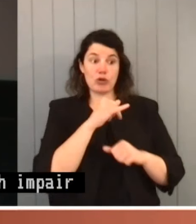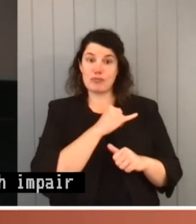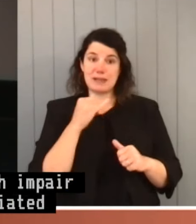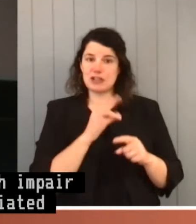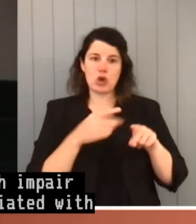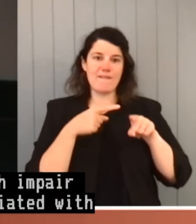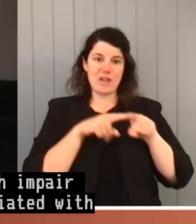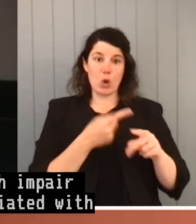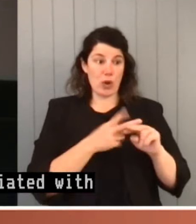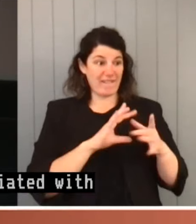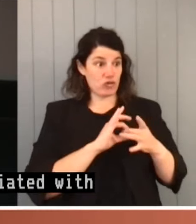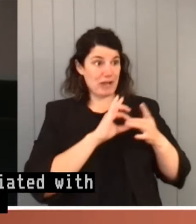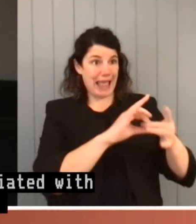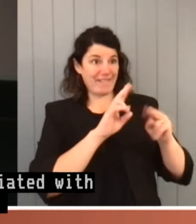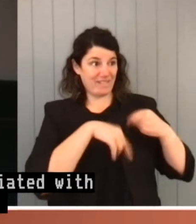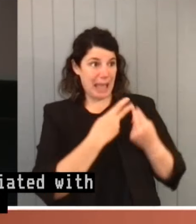being related to them.